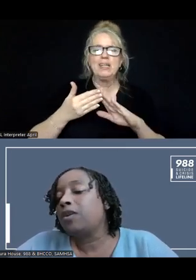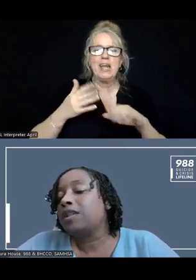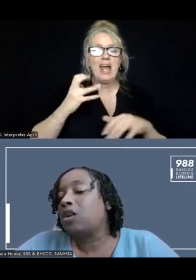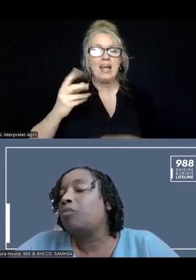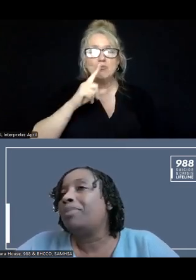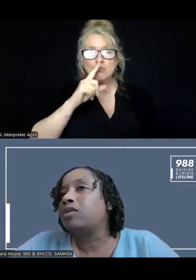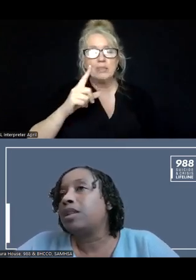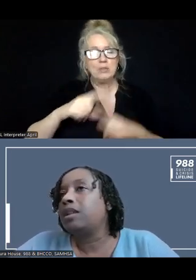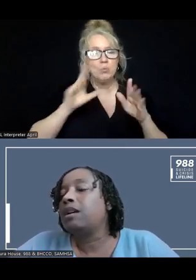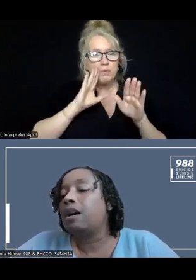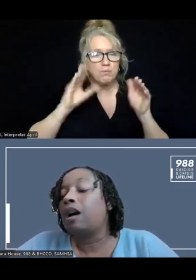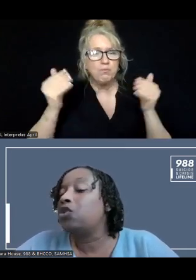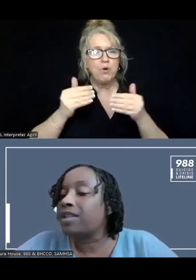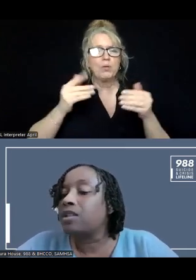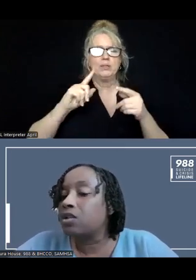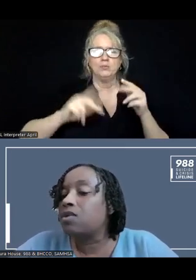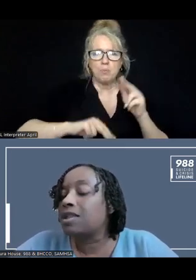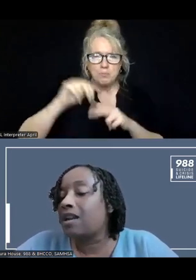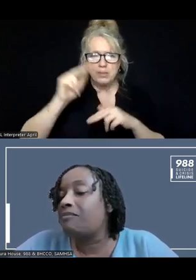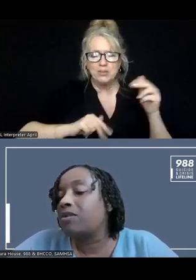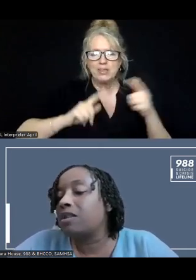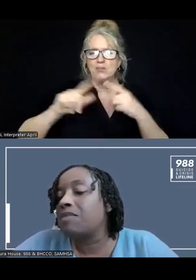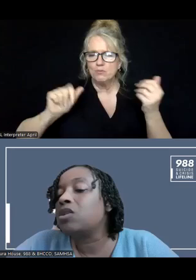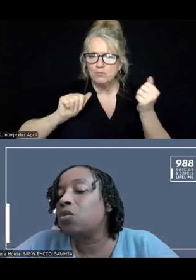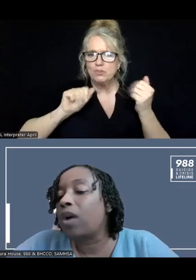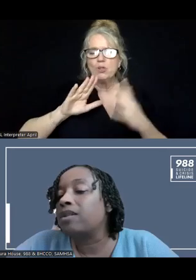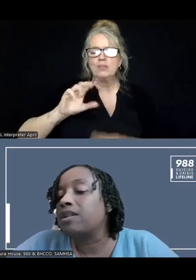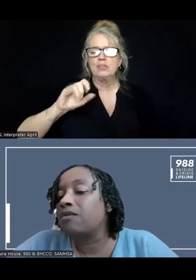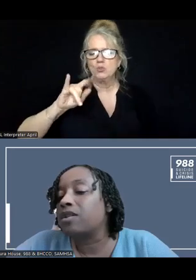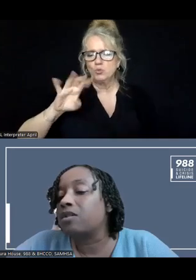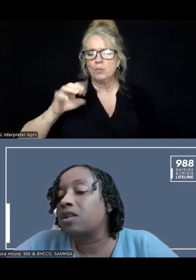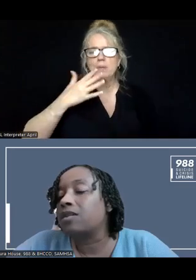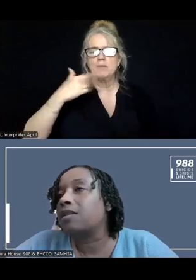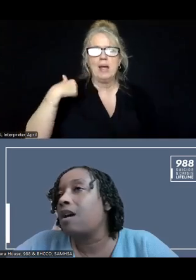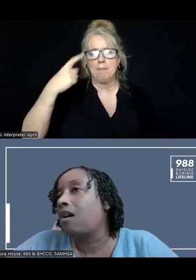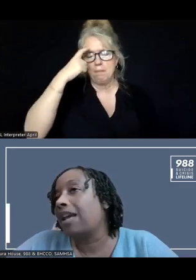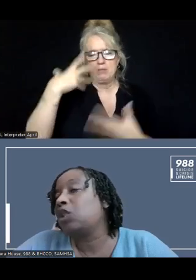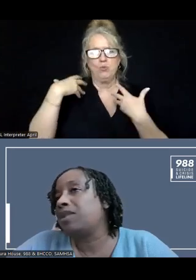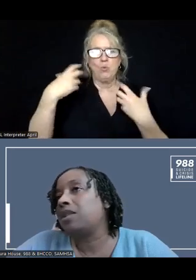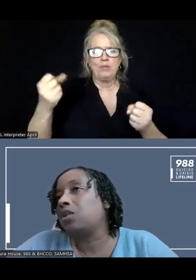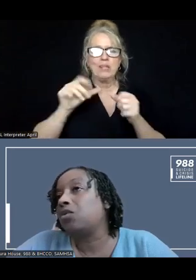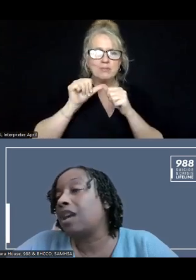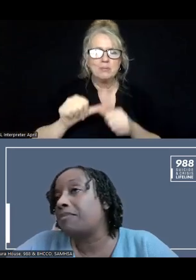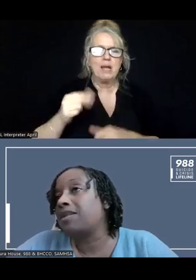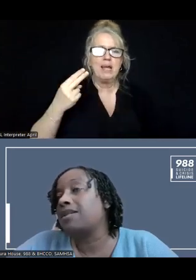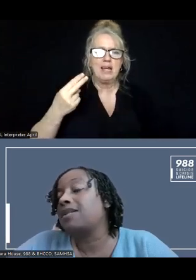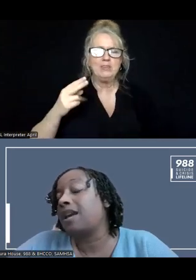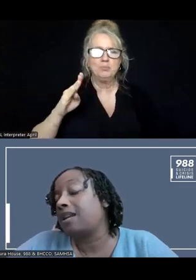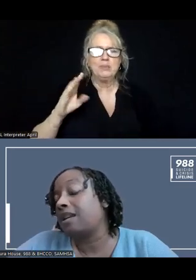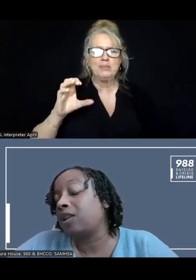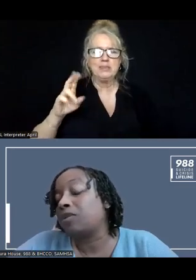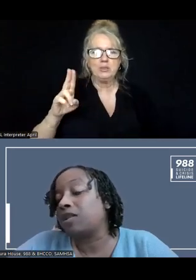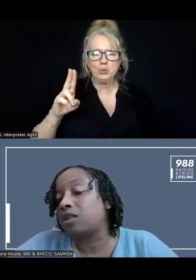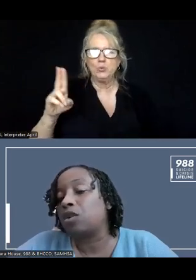really focusing on building, addressing suicide and building mental wellness and resilience on HBCU campuses